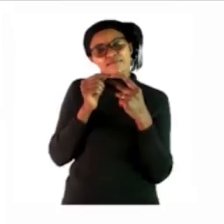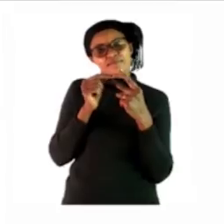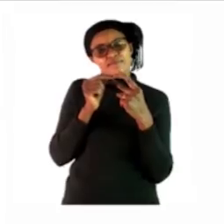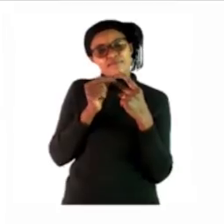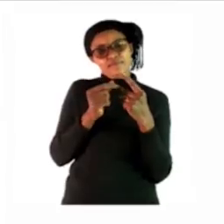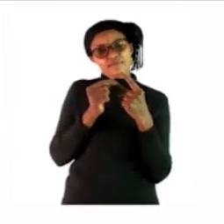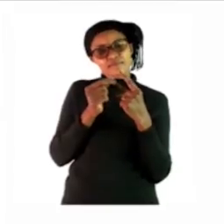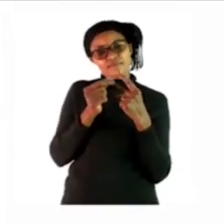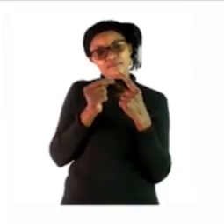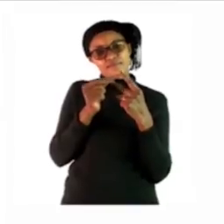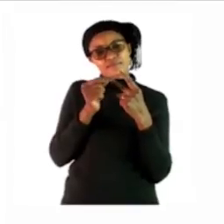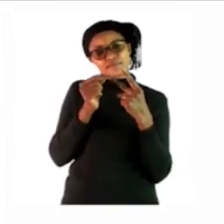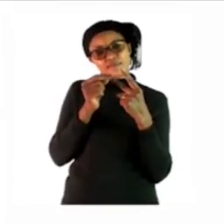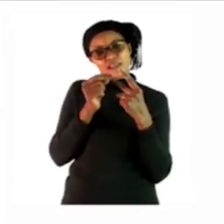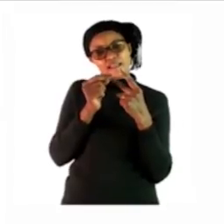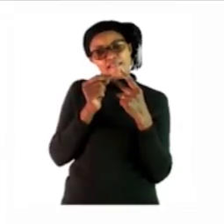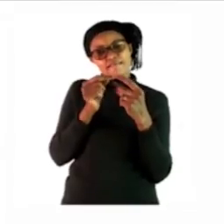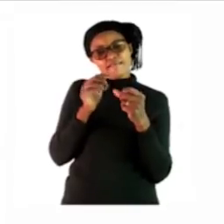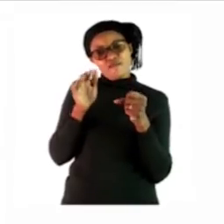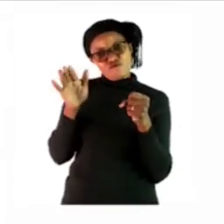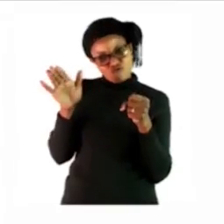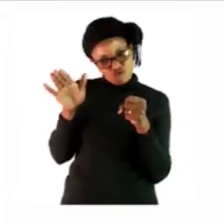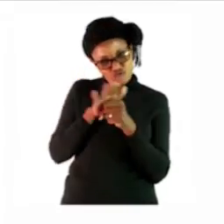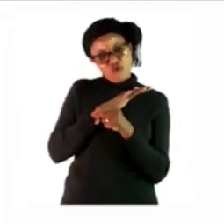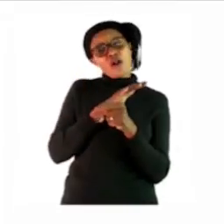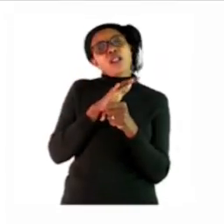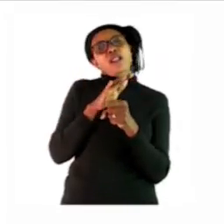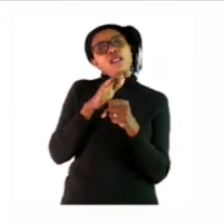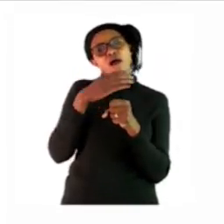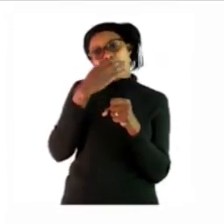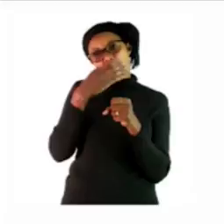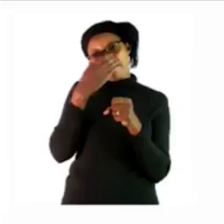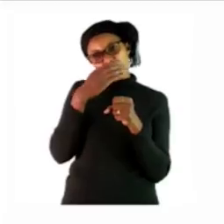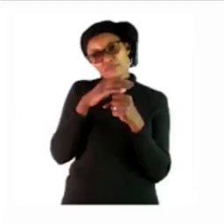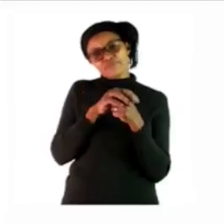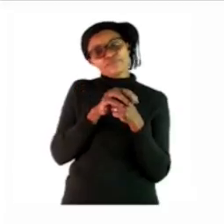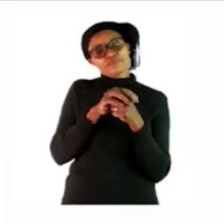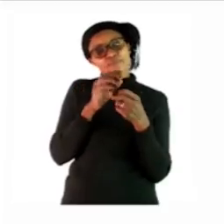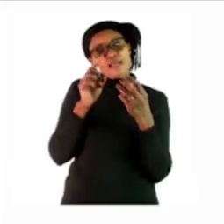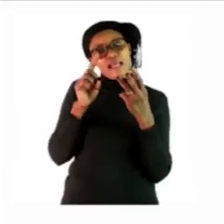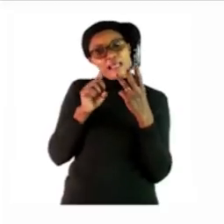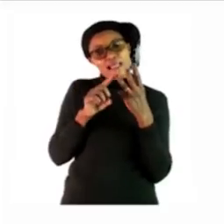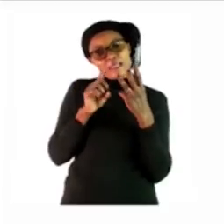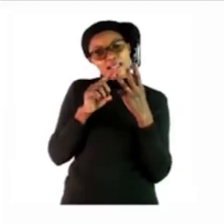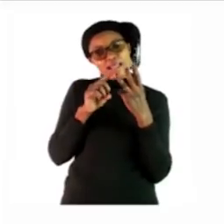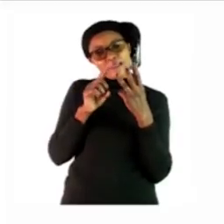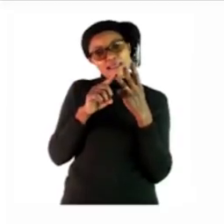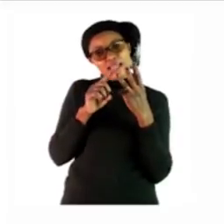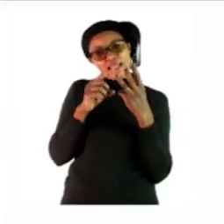then the second apple is still a whole apple and then the third apple